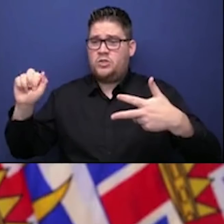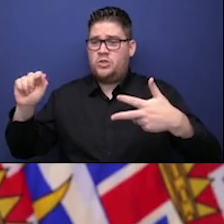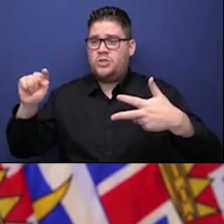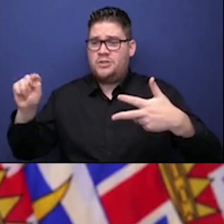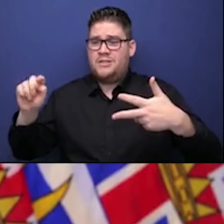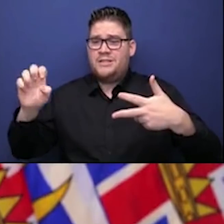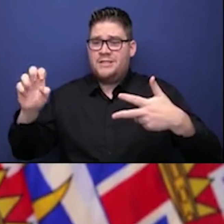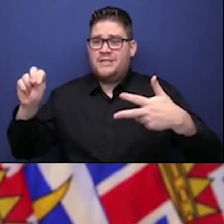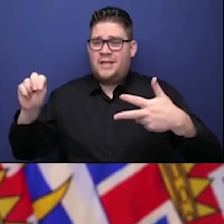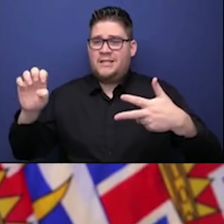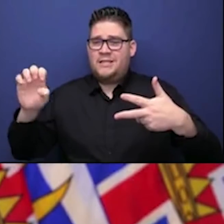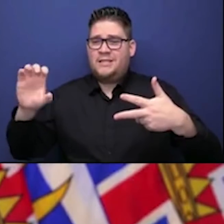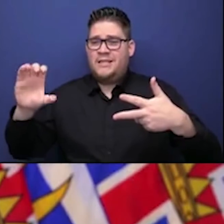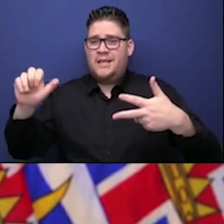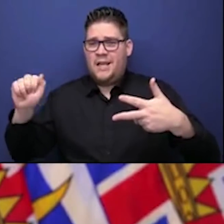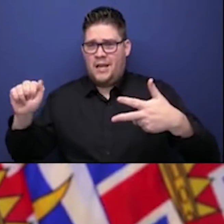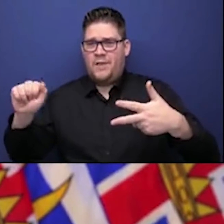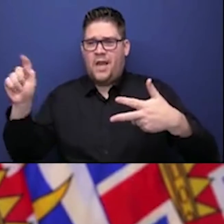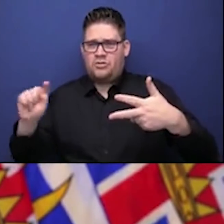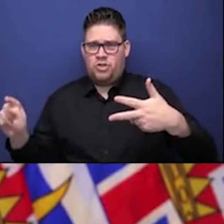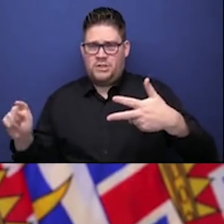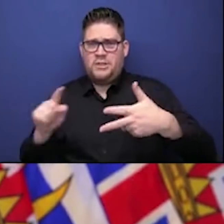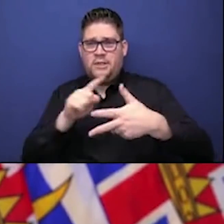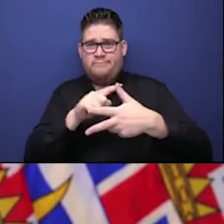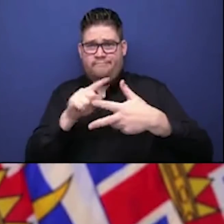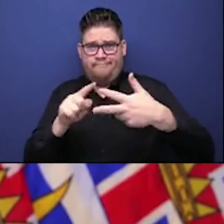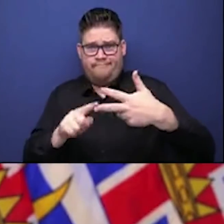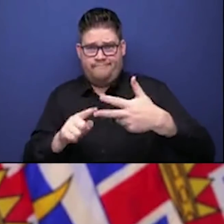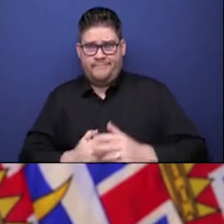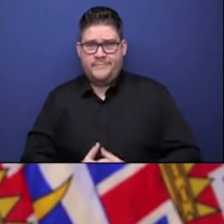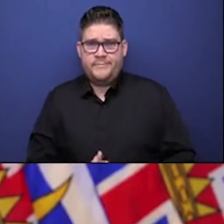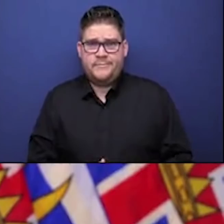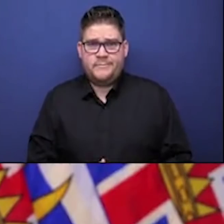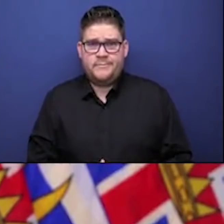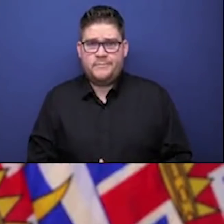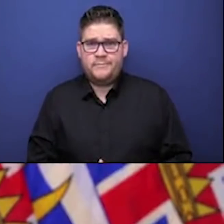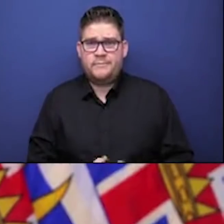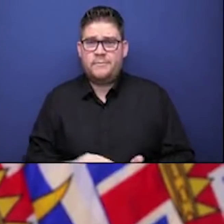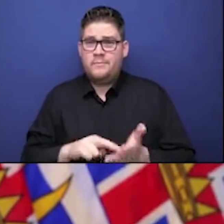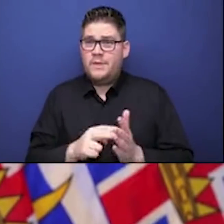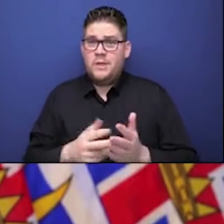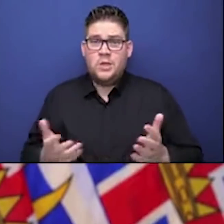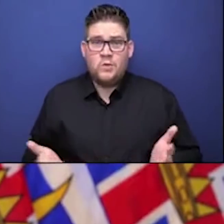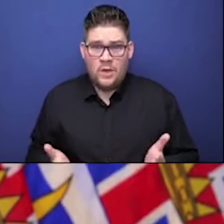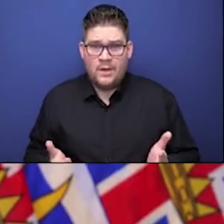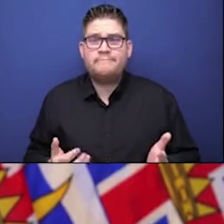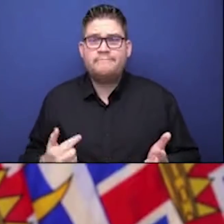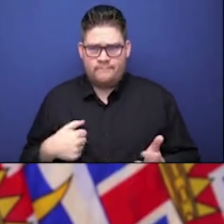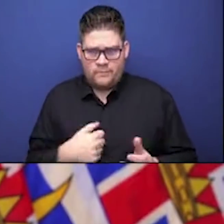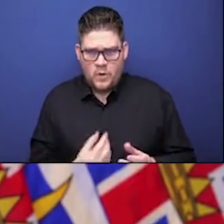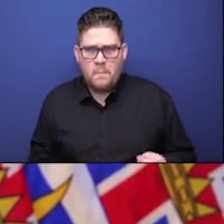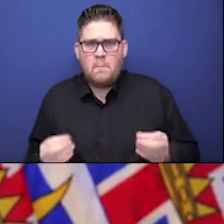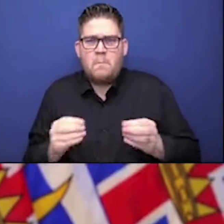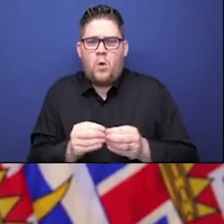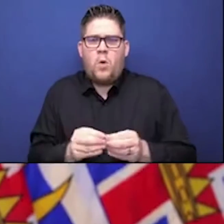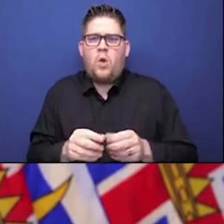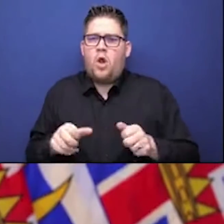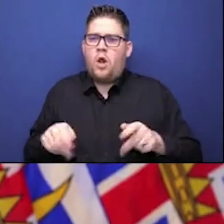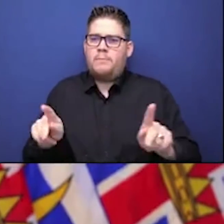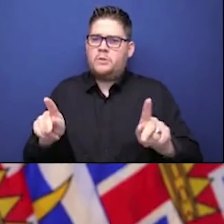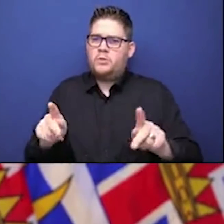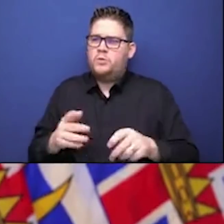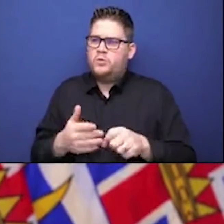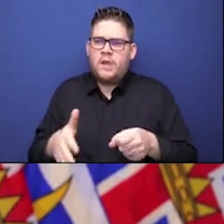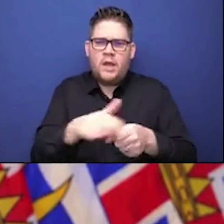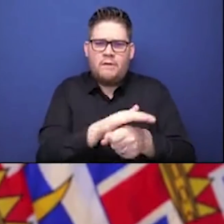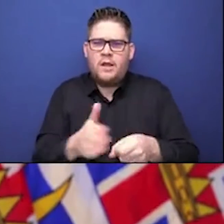be more agile in where and how we can immunize people here in BC. Unlike the vaccines that we've had so far from